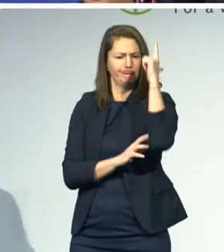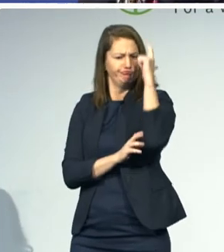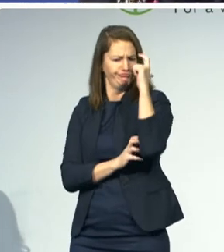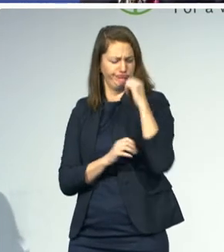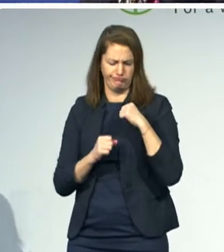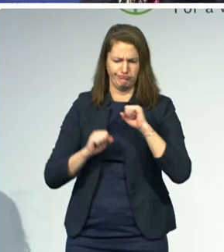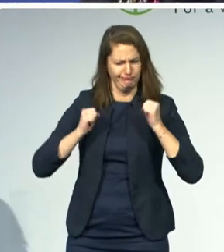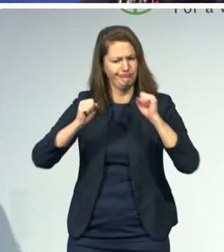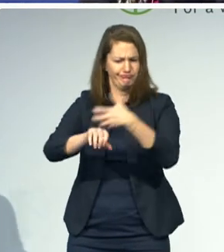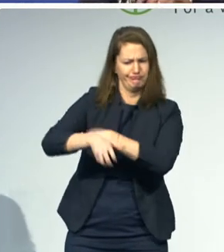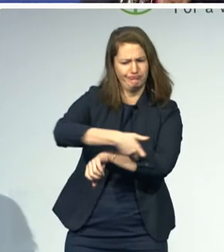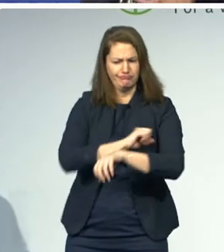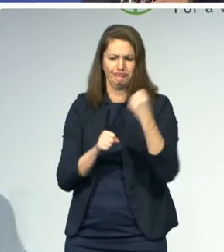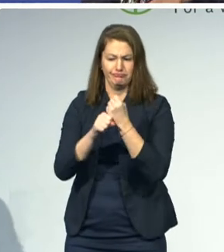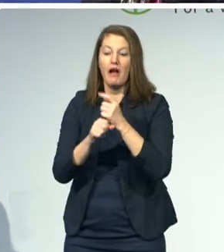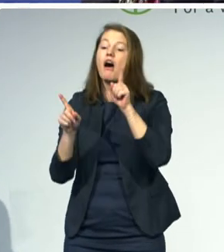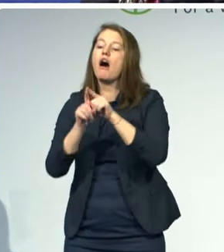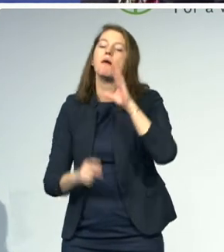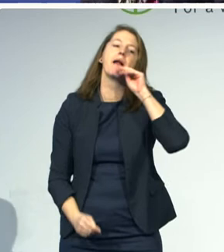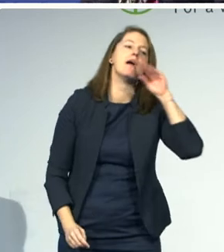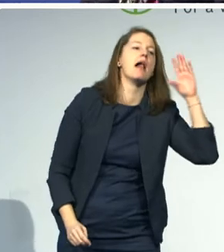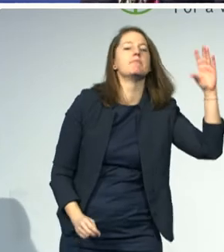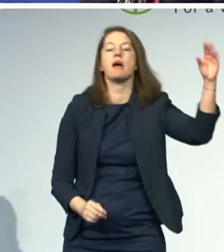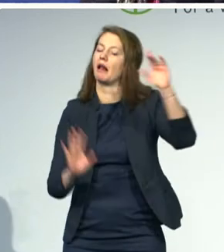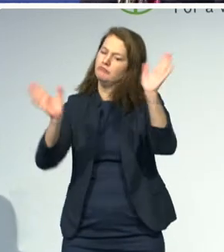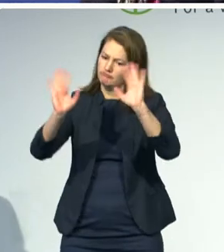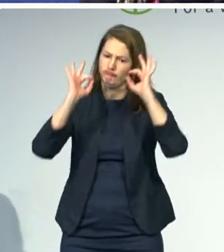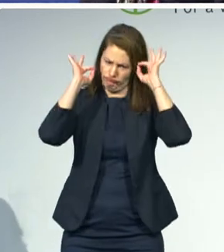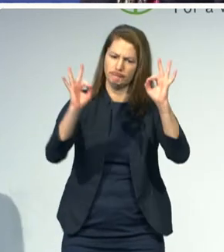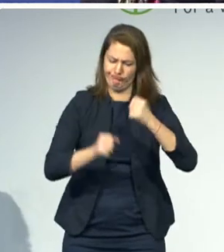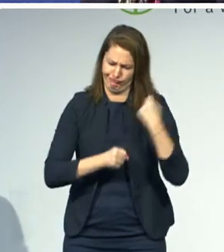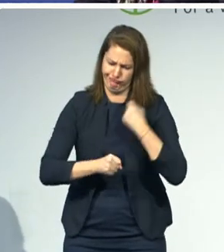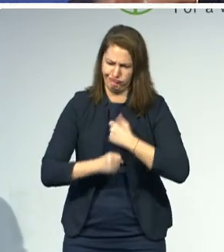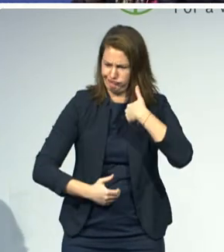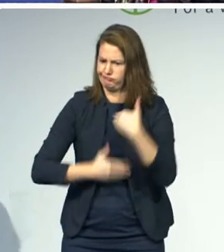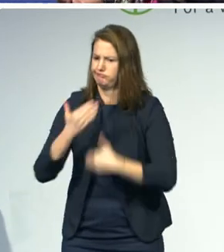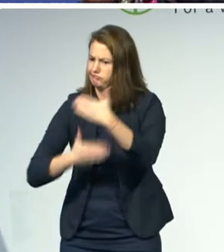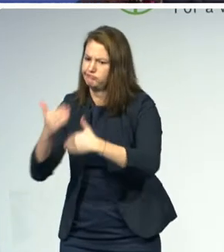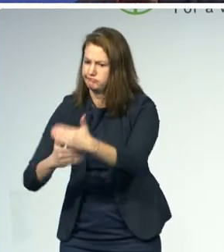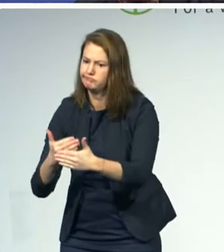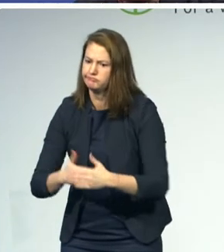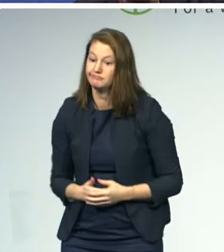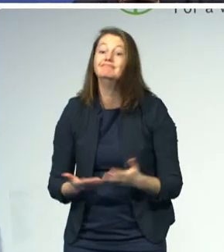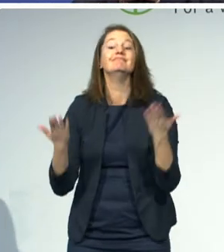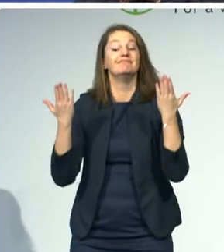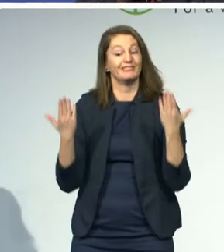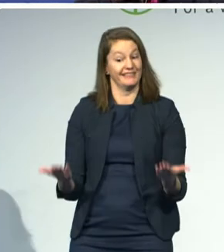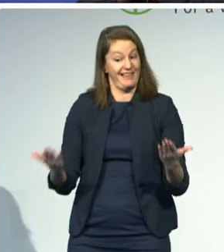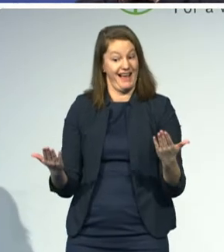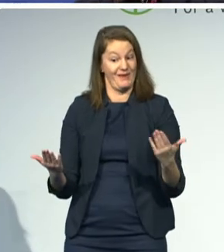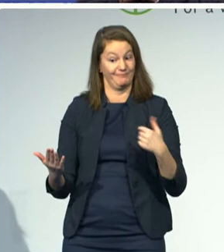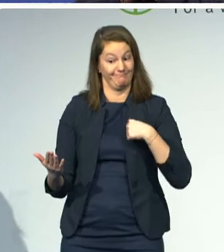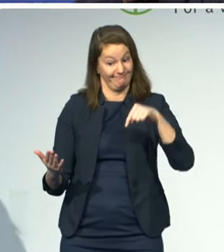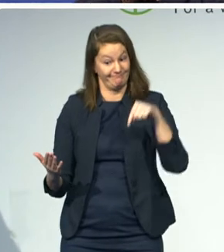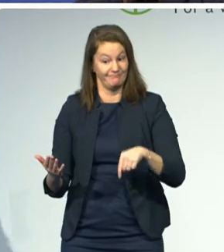to implementation, at the beginning of this year, we had a meeting of all our various grantees, and we're